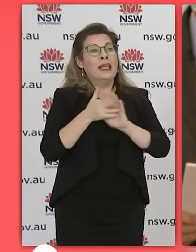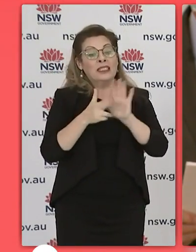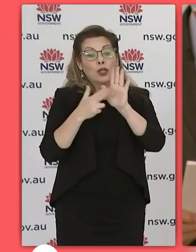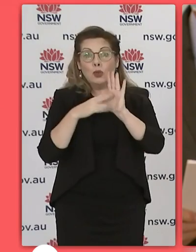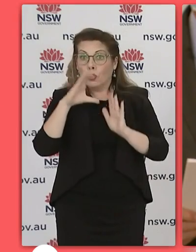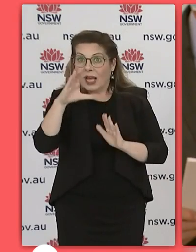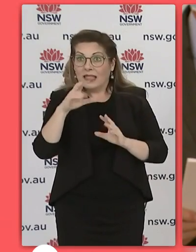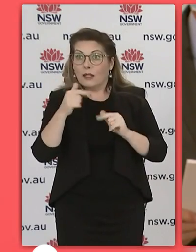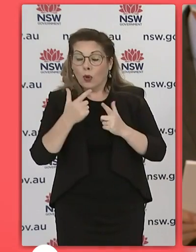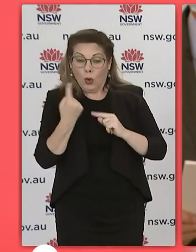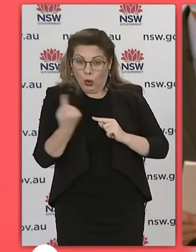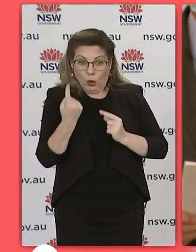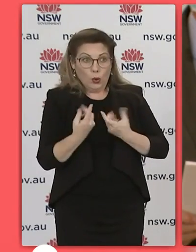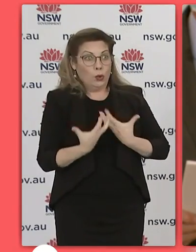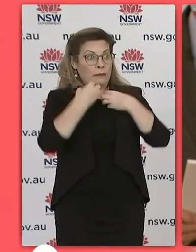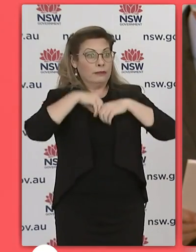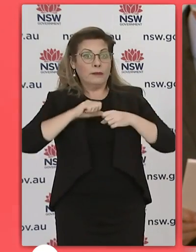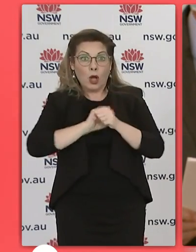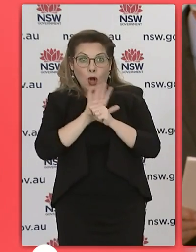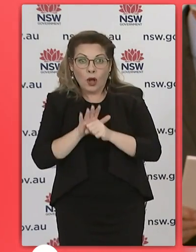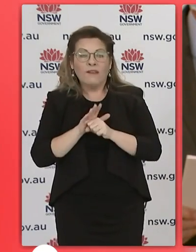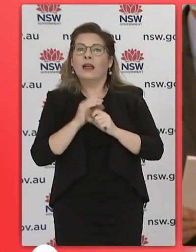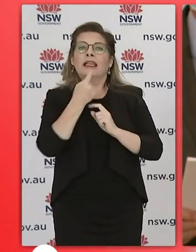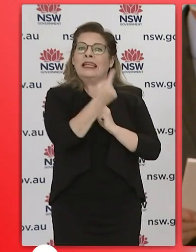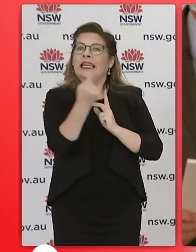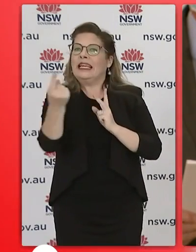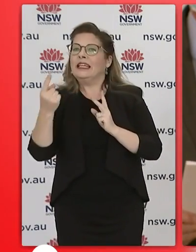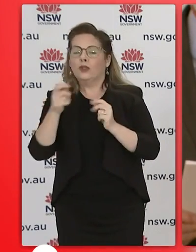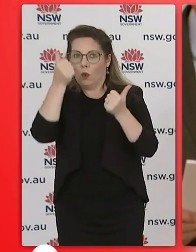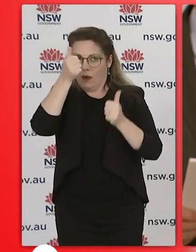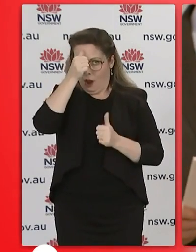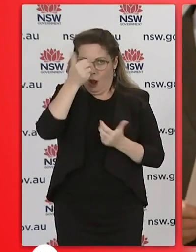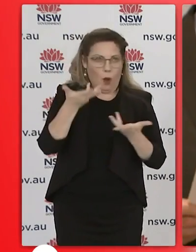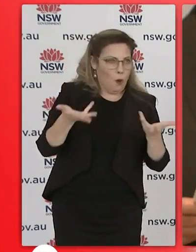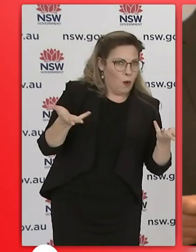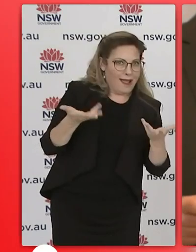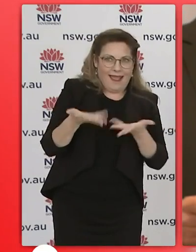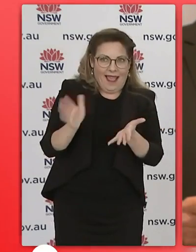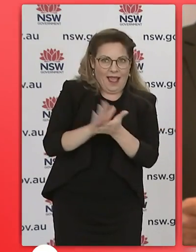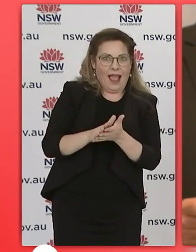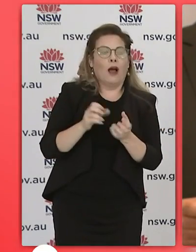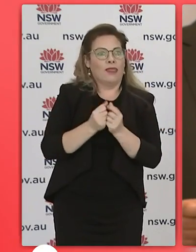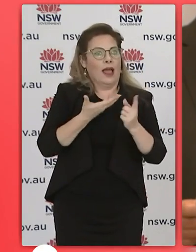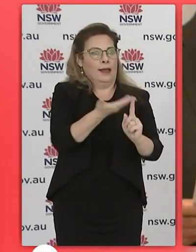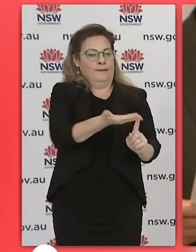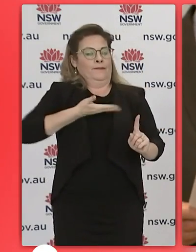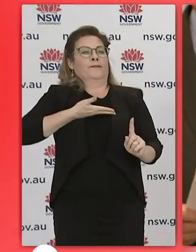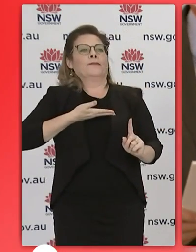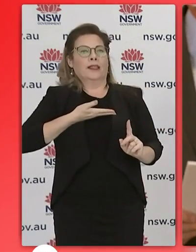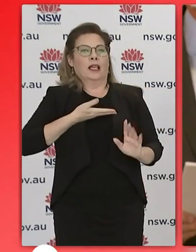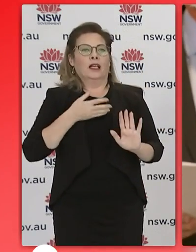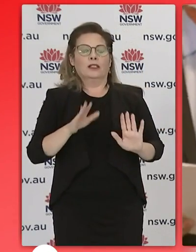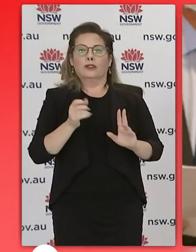urging the newcastle community and surrounds to come forward for getting testing so we can be assured that we aren't missing any chains of